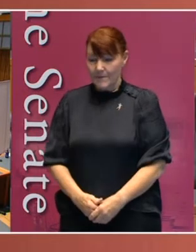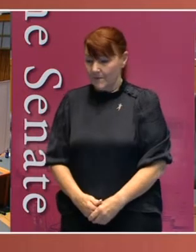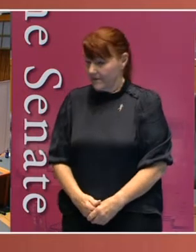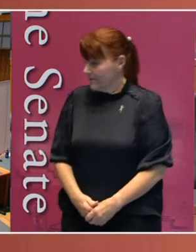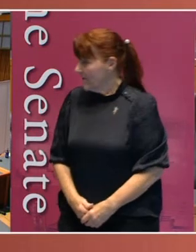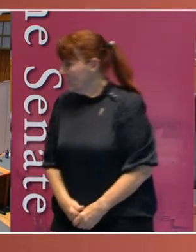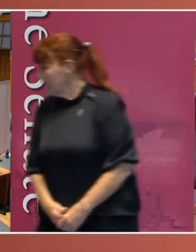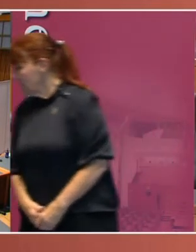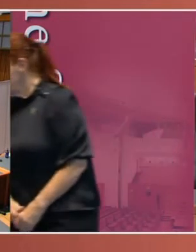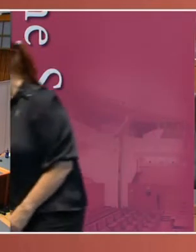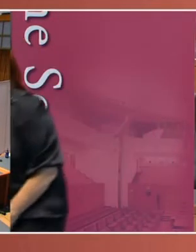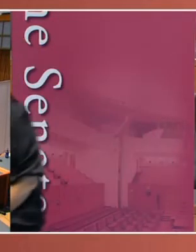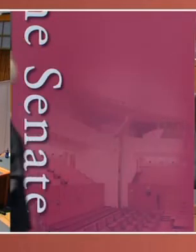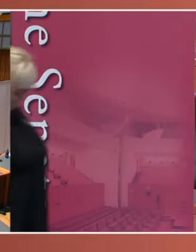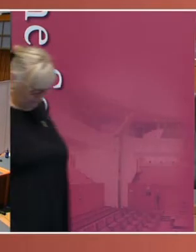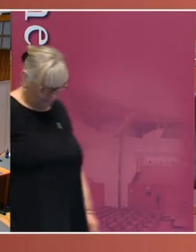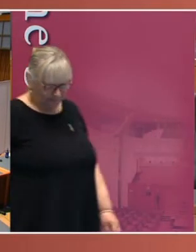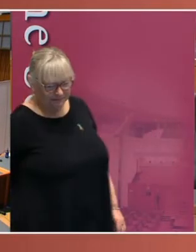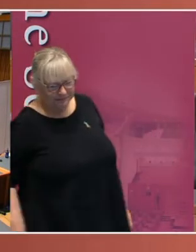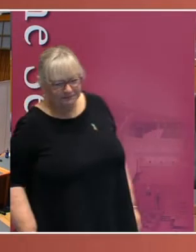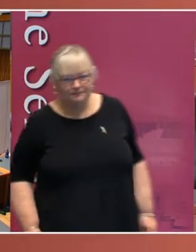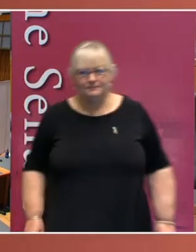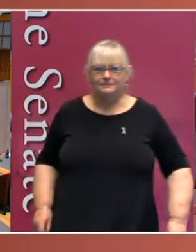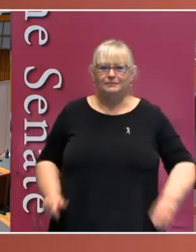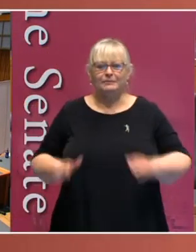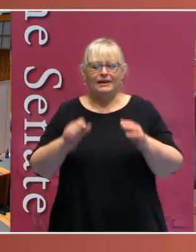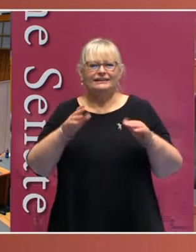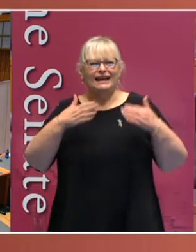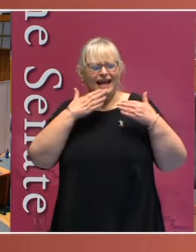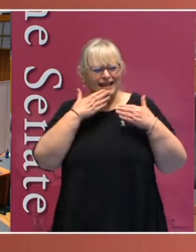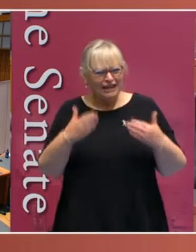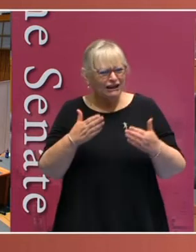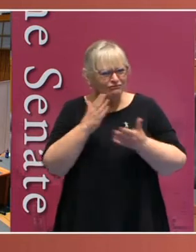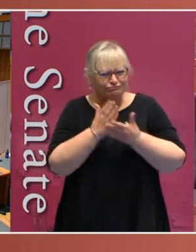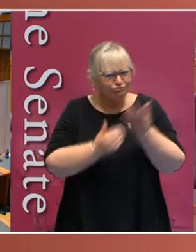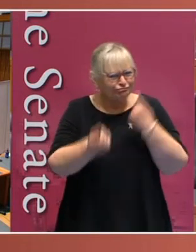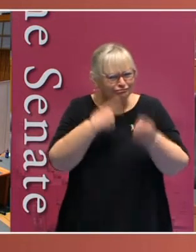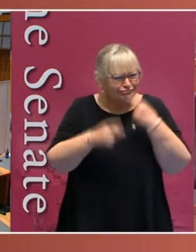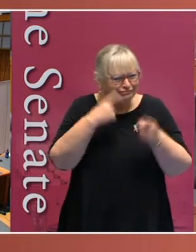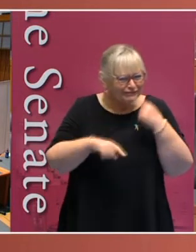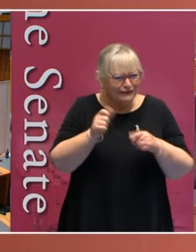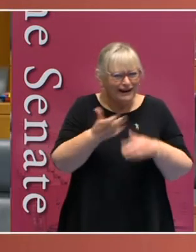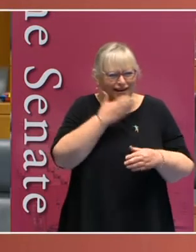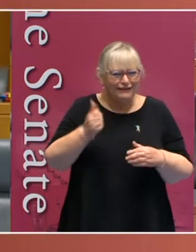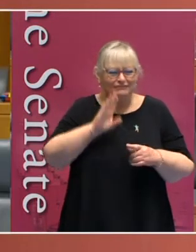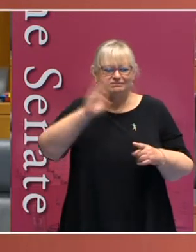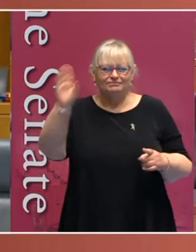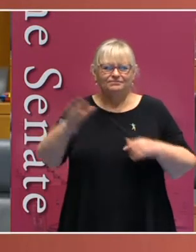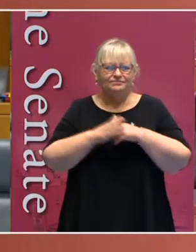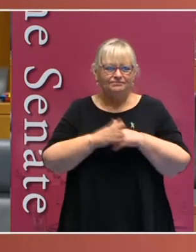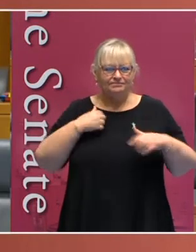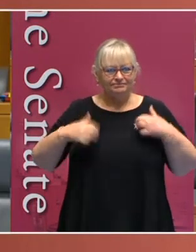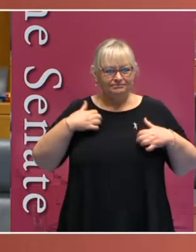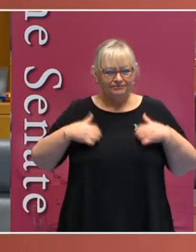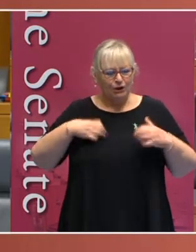Thank you, Dr Gauntlet, for your very insightful and informative presentation. I look forward myself